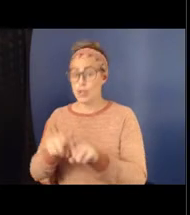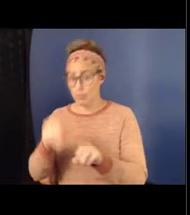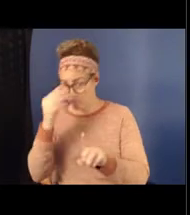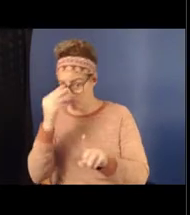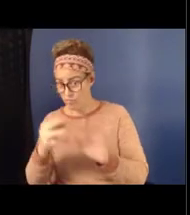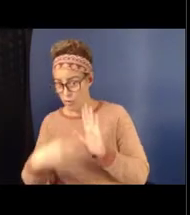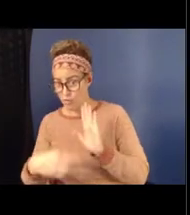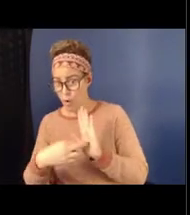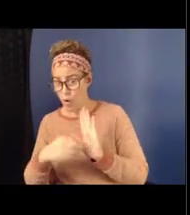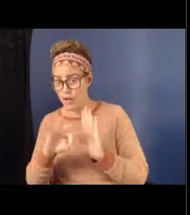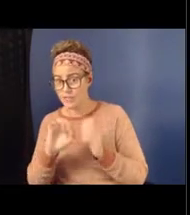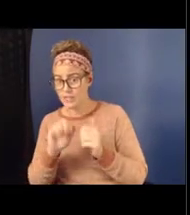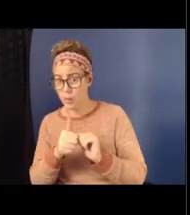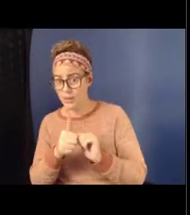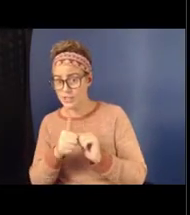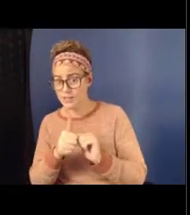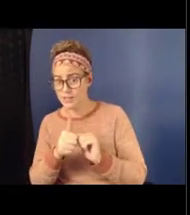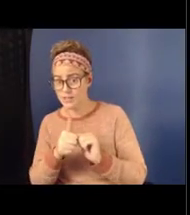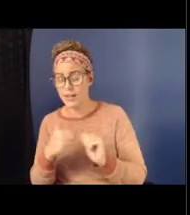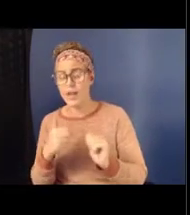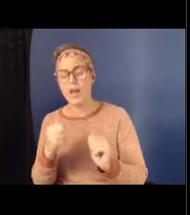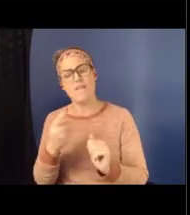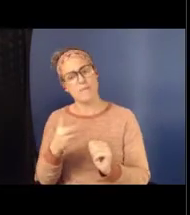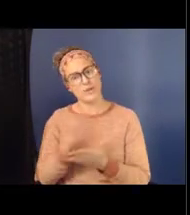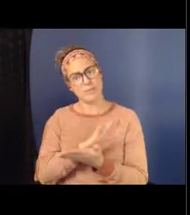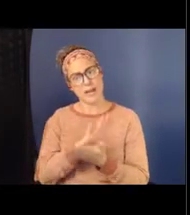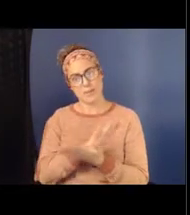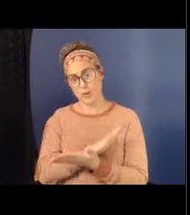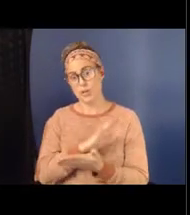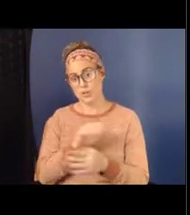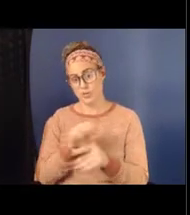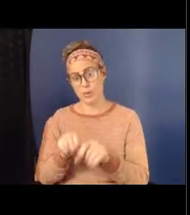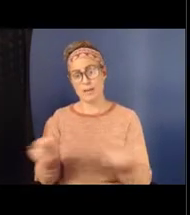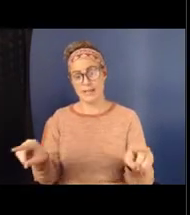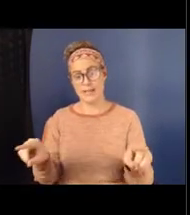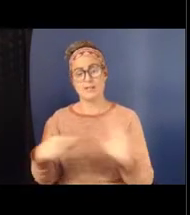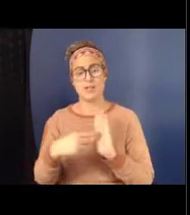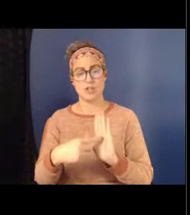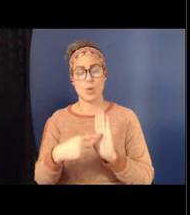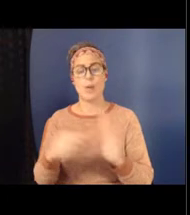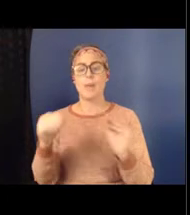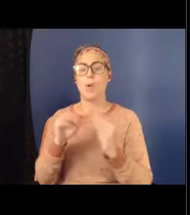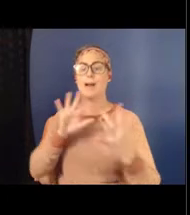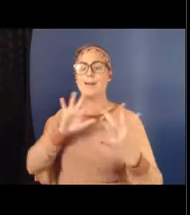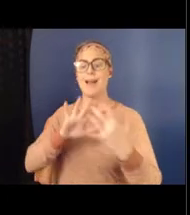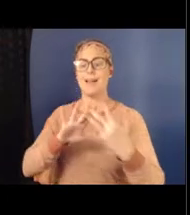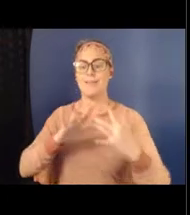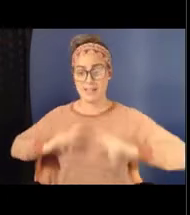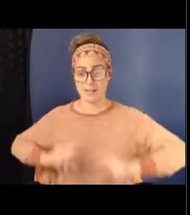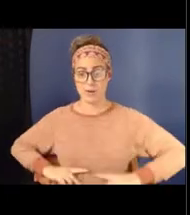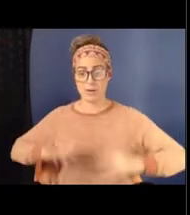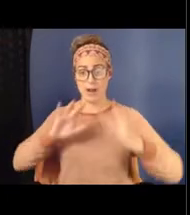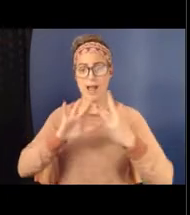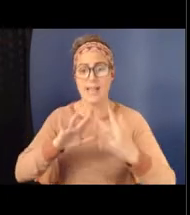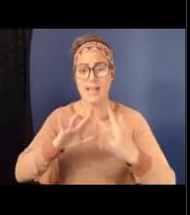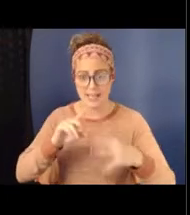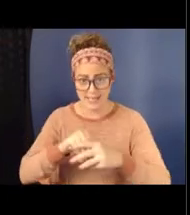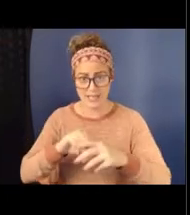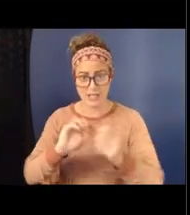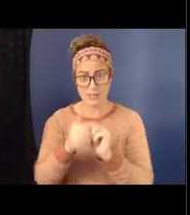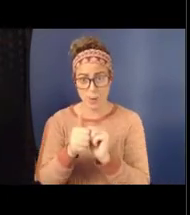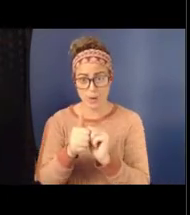come out that showed, a couple papers that actually showed the more contact, more physical contact in a sport like football,